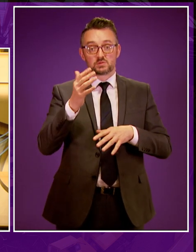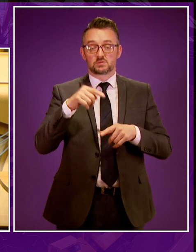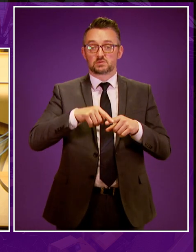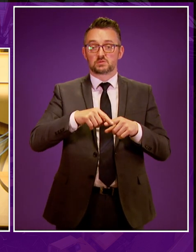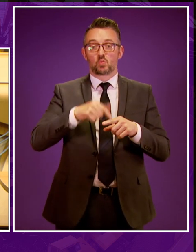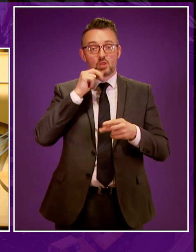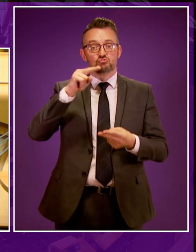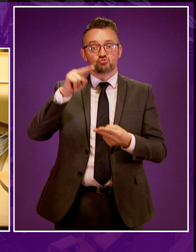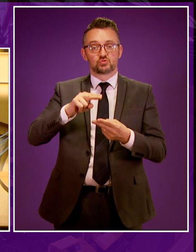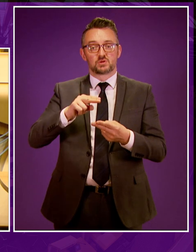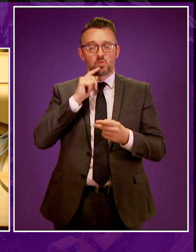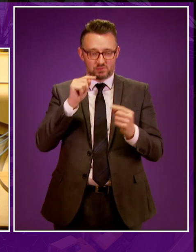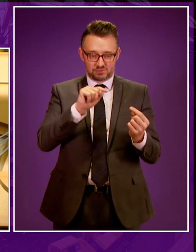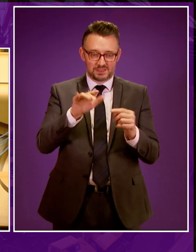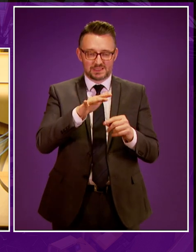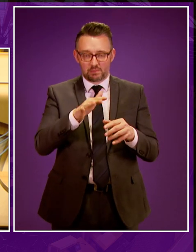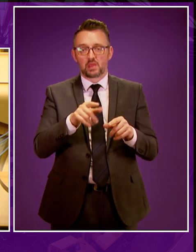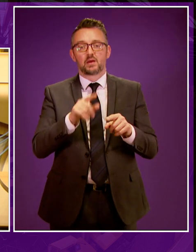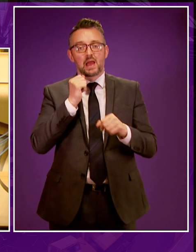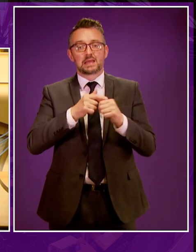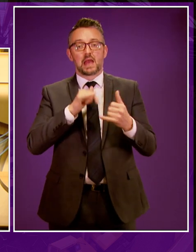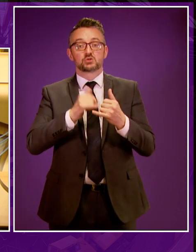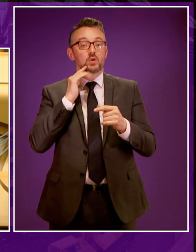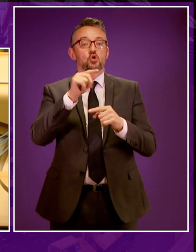to reduce, becoming competitive with gas by 2030.